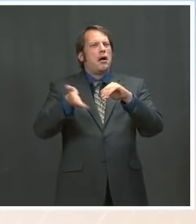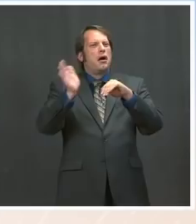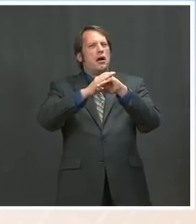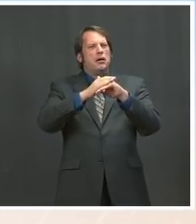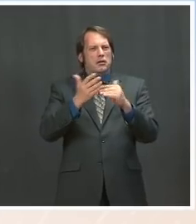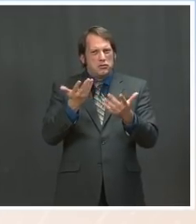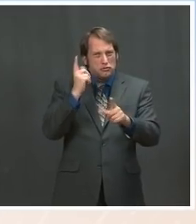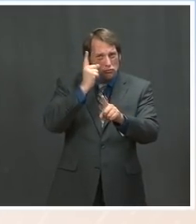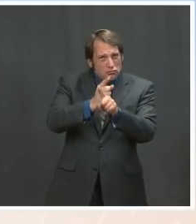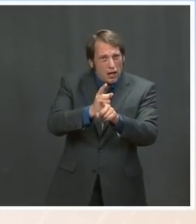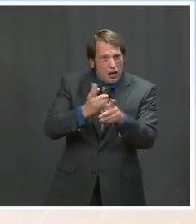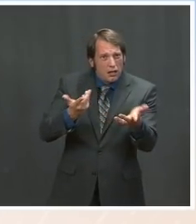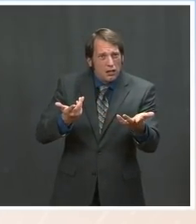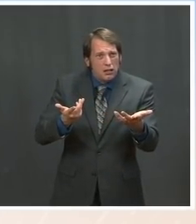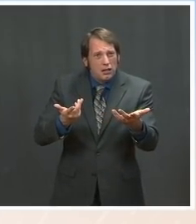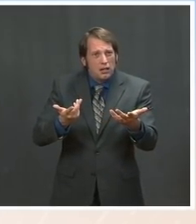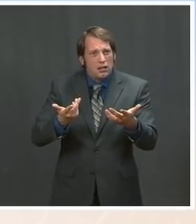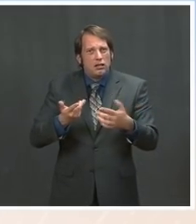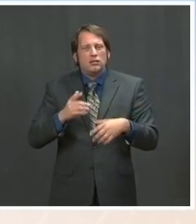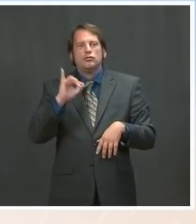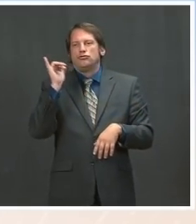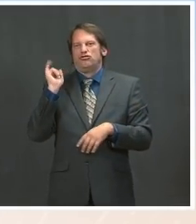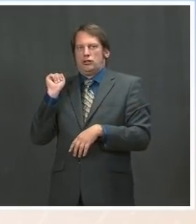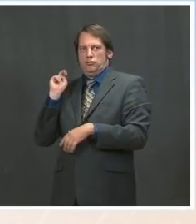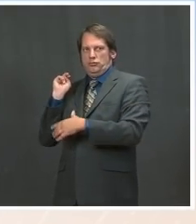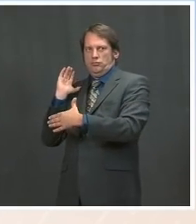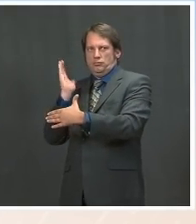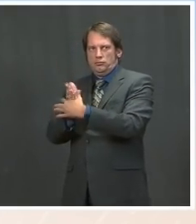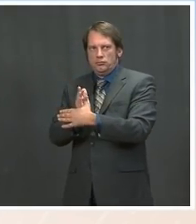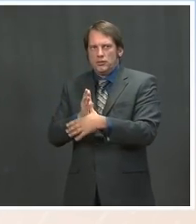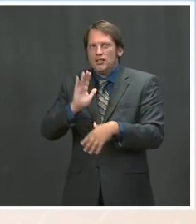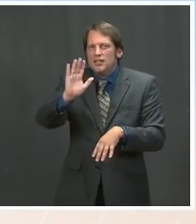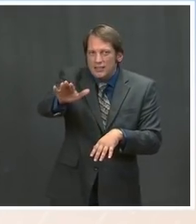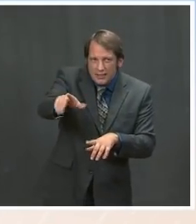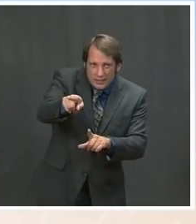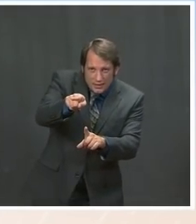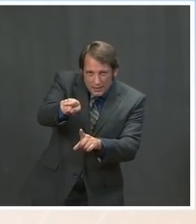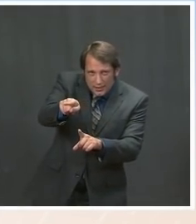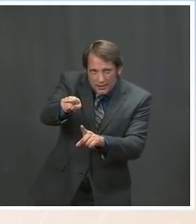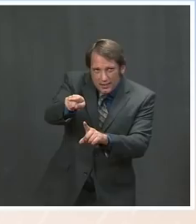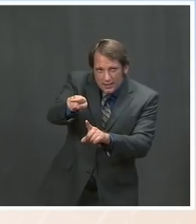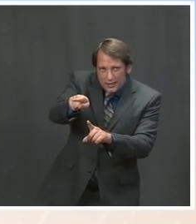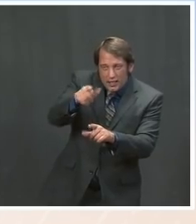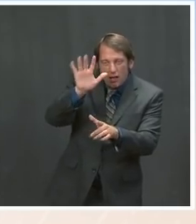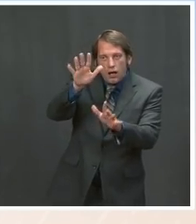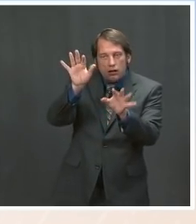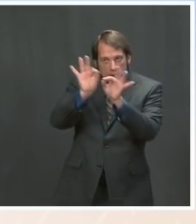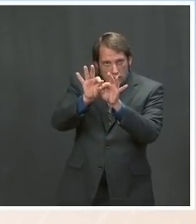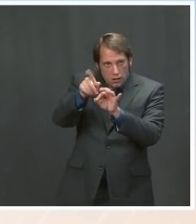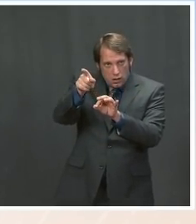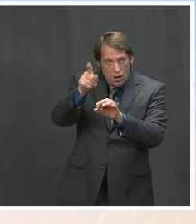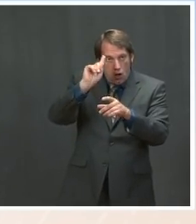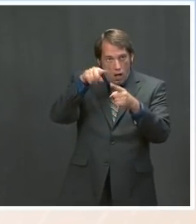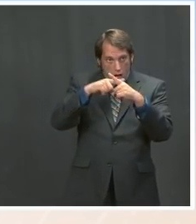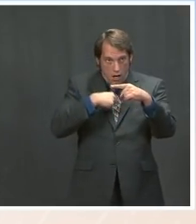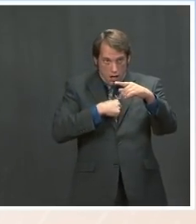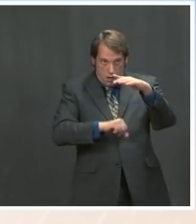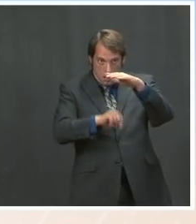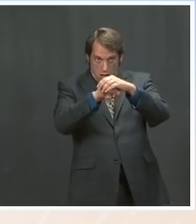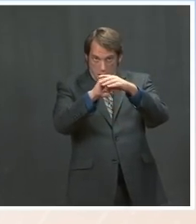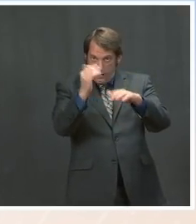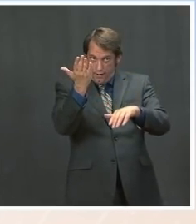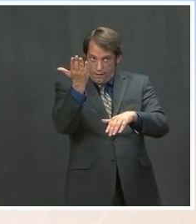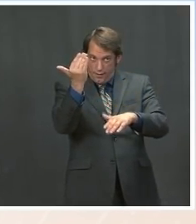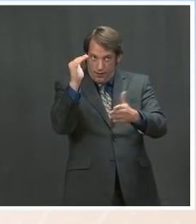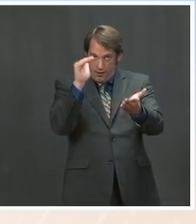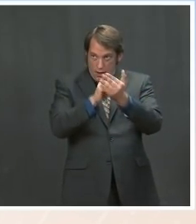explicitly says pretty important caveat that if we — when we reach 15,000, a subsequent presidential determination could be made.